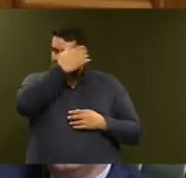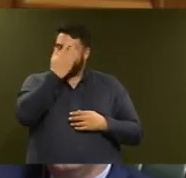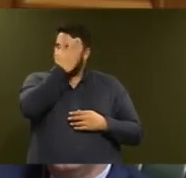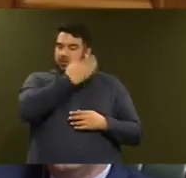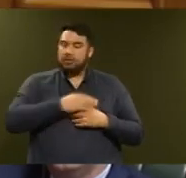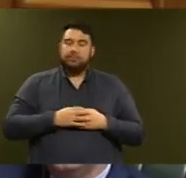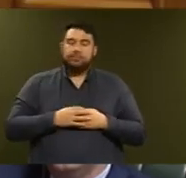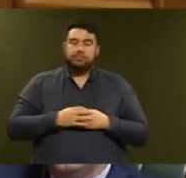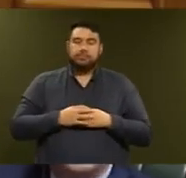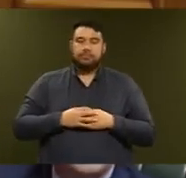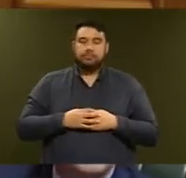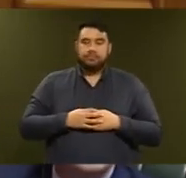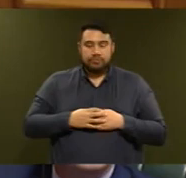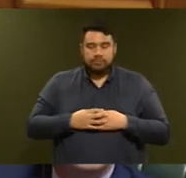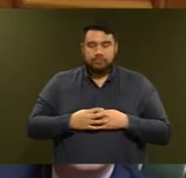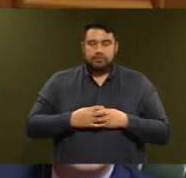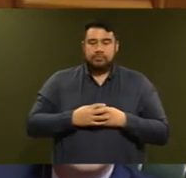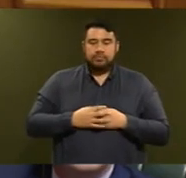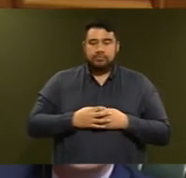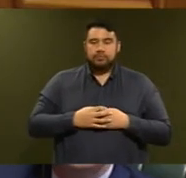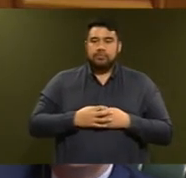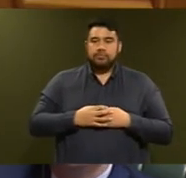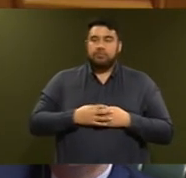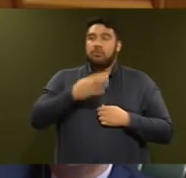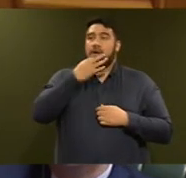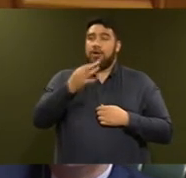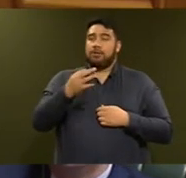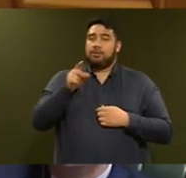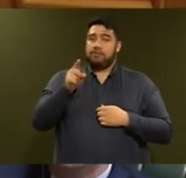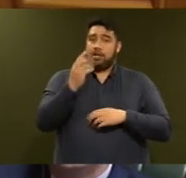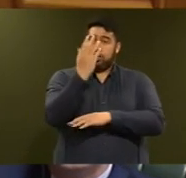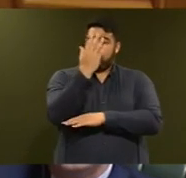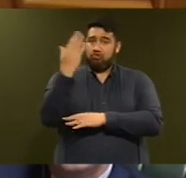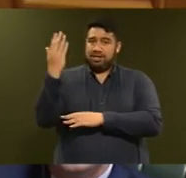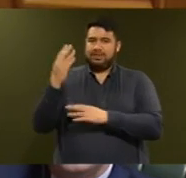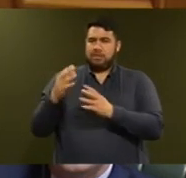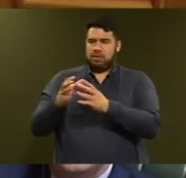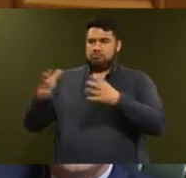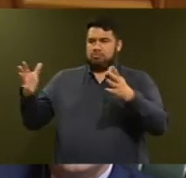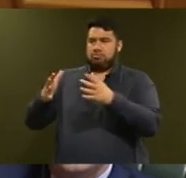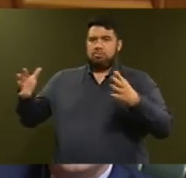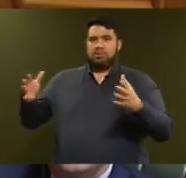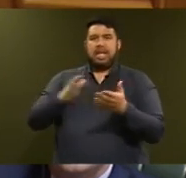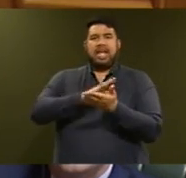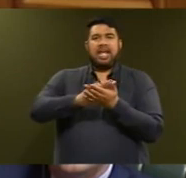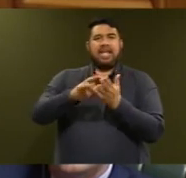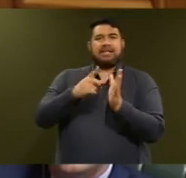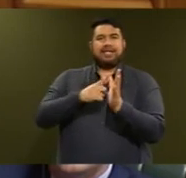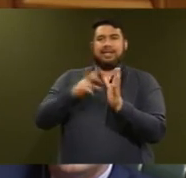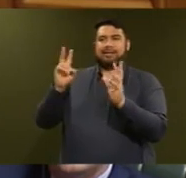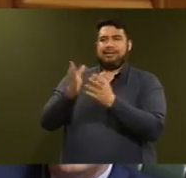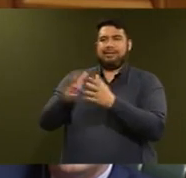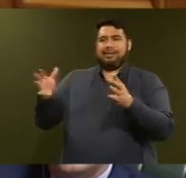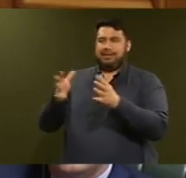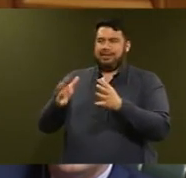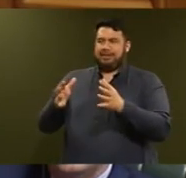Supplementary. How many hectares of trees did he put into the calculator to arrive at his